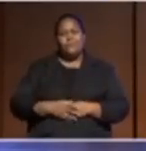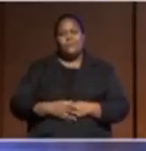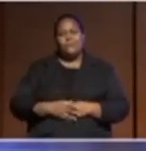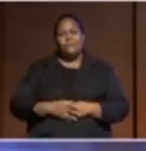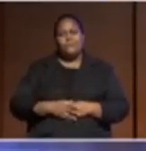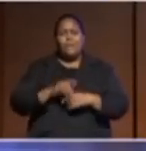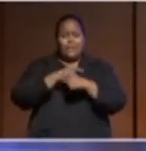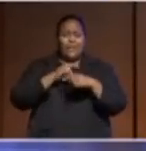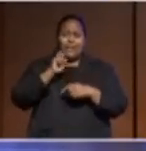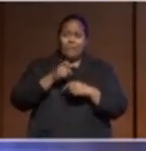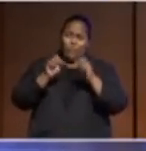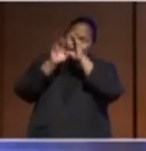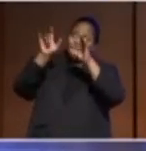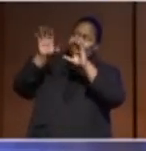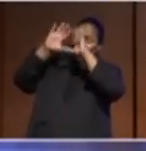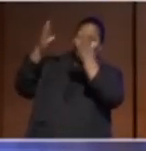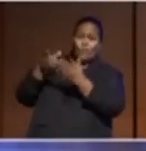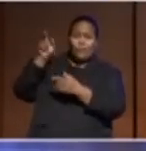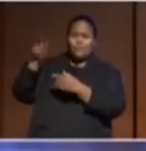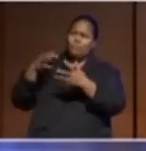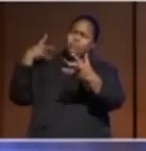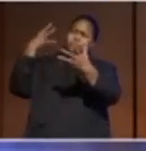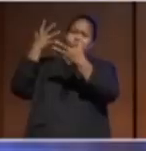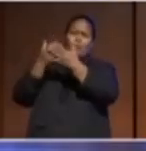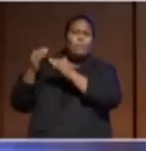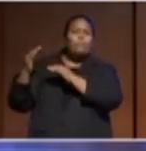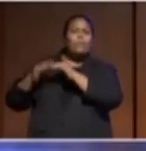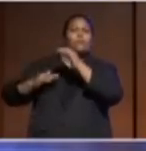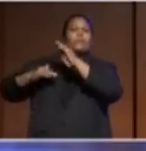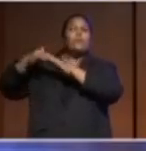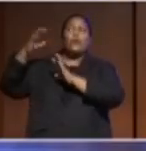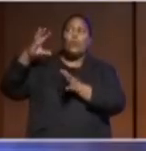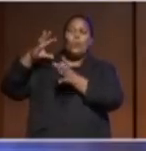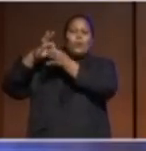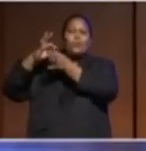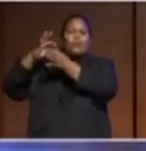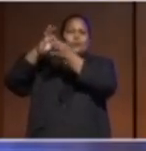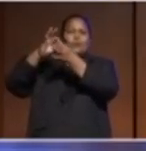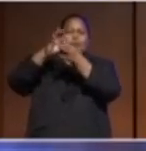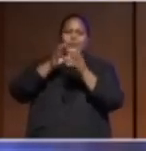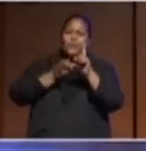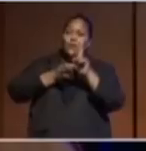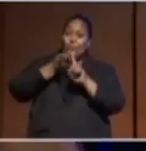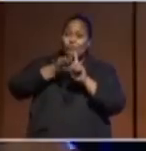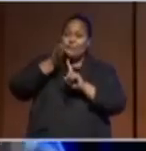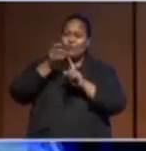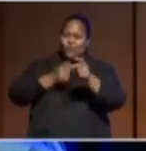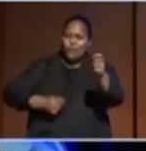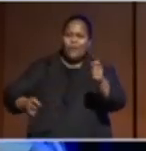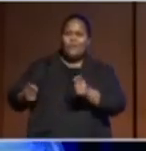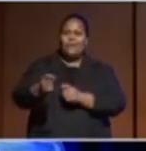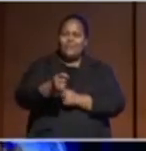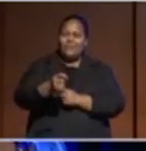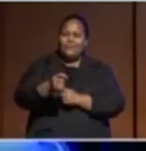global context right now, for decades or for centuries, we've been building connections, improving trade, integrating